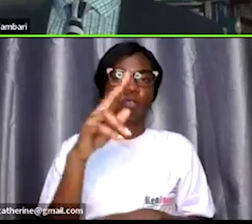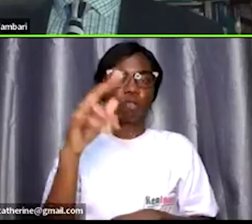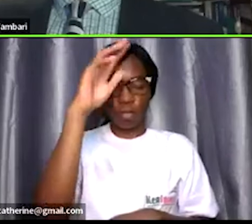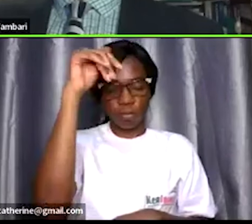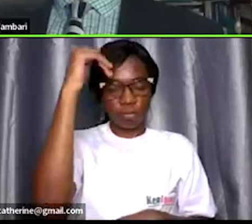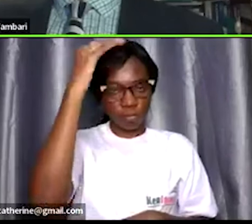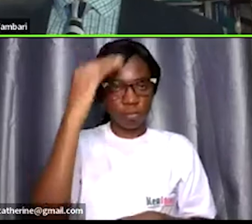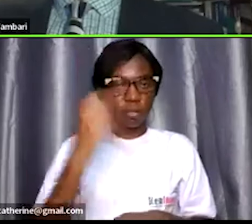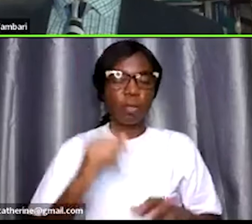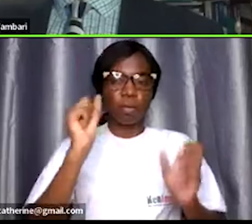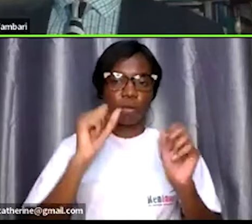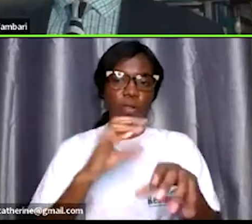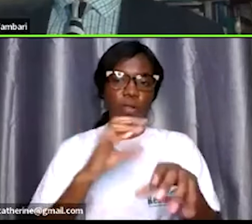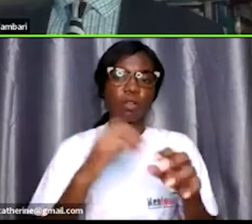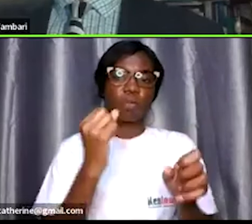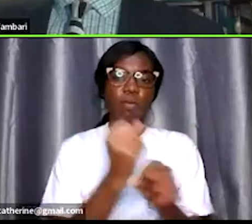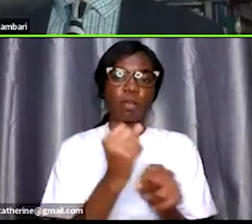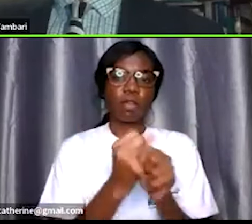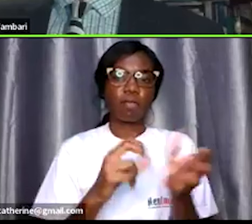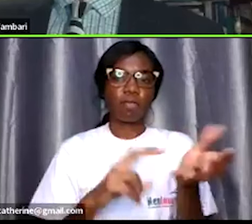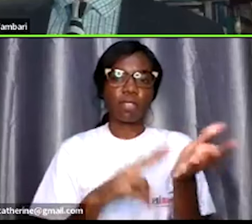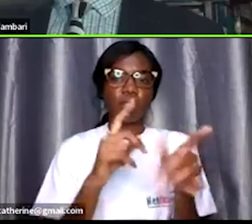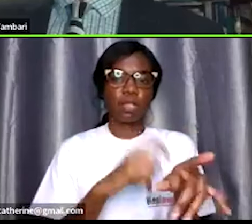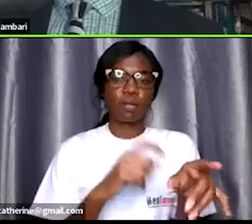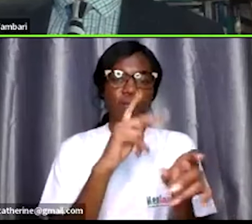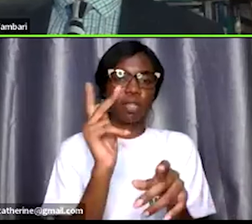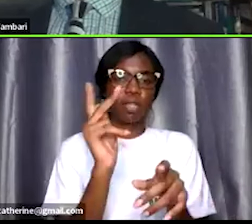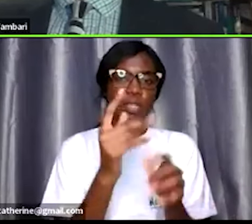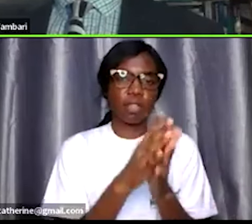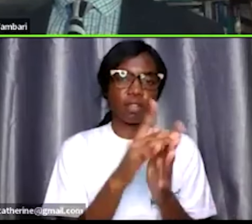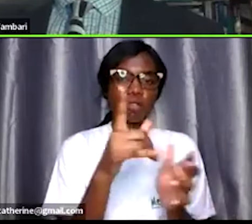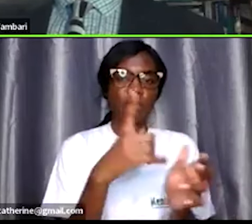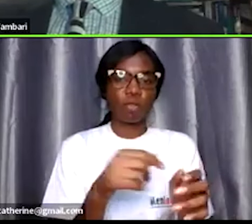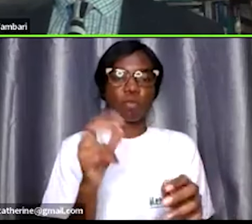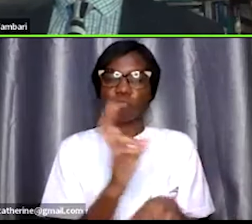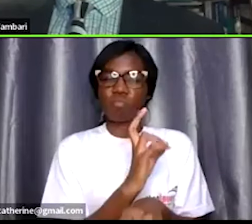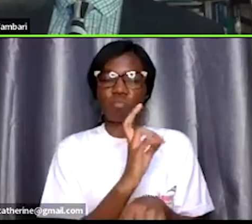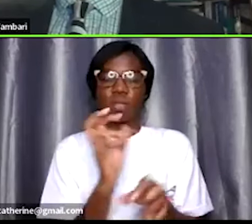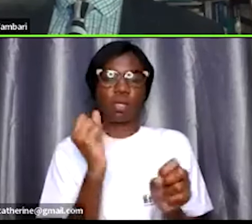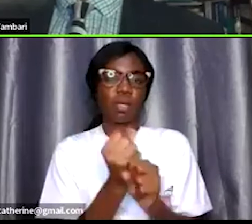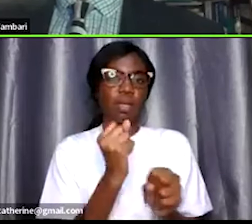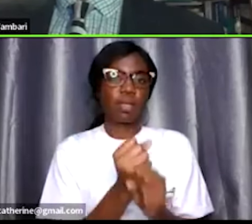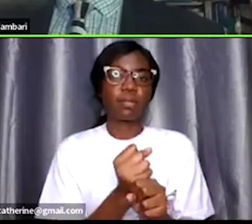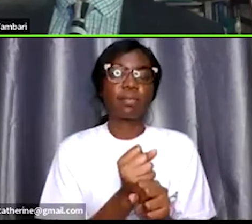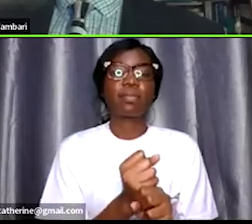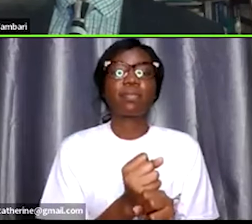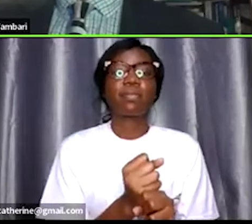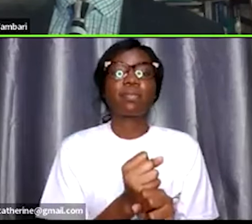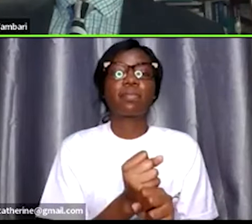visa while you're in kenya you must go there and tamak and uh and and where